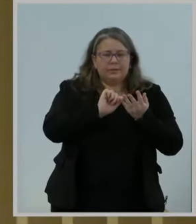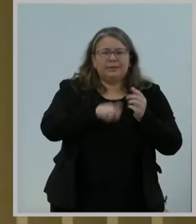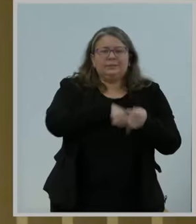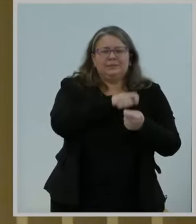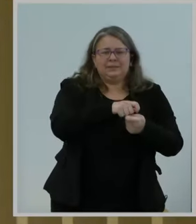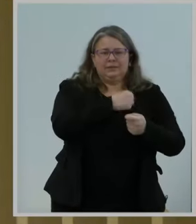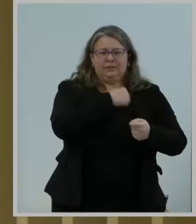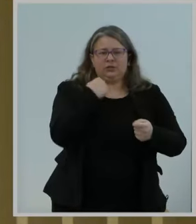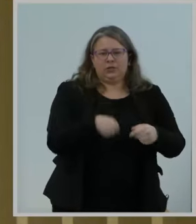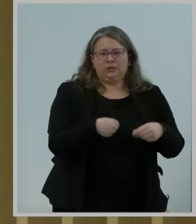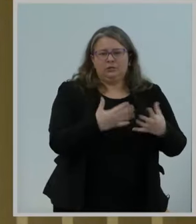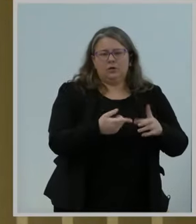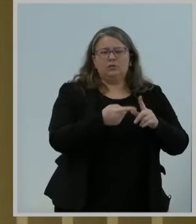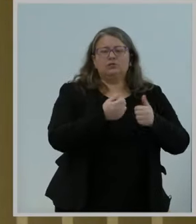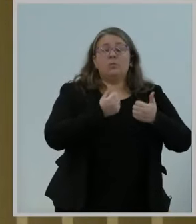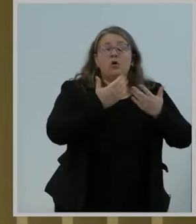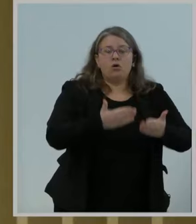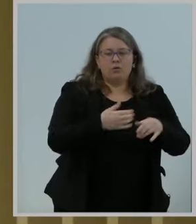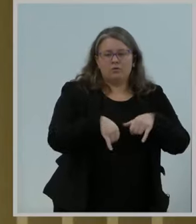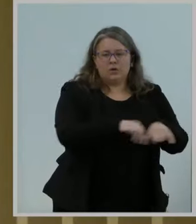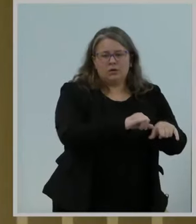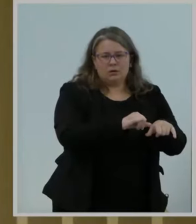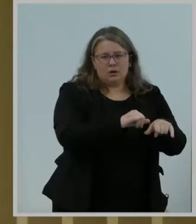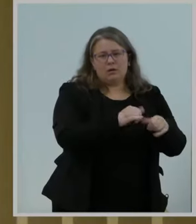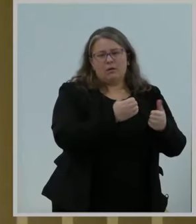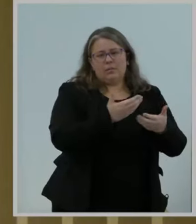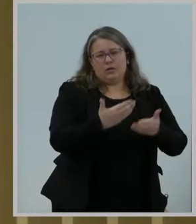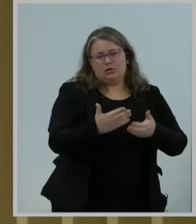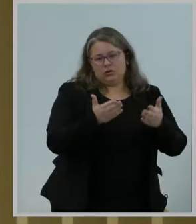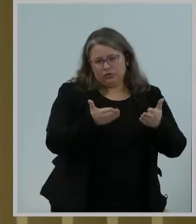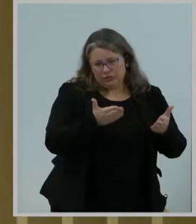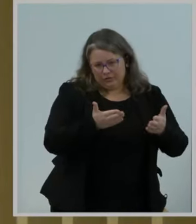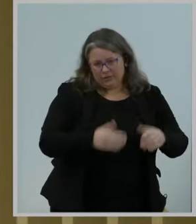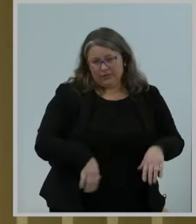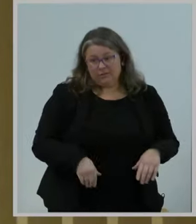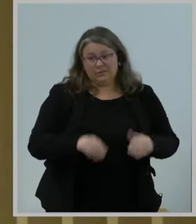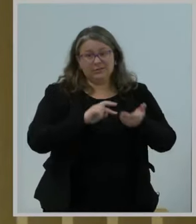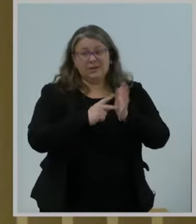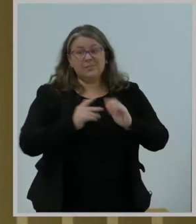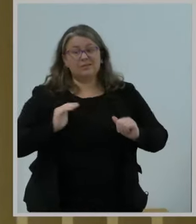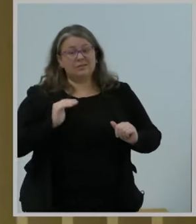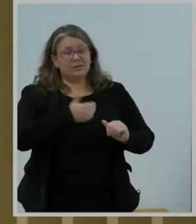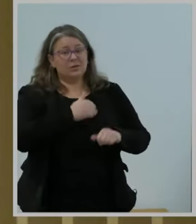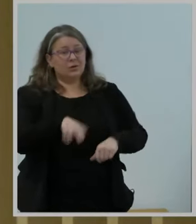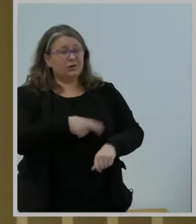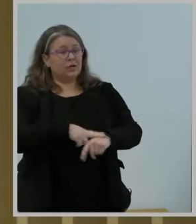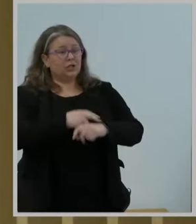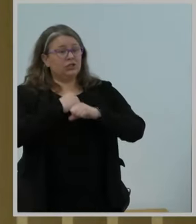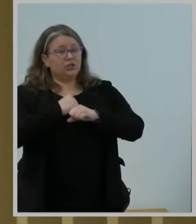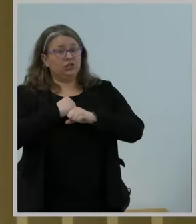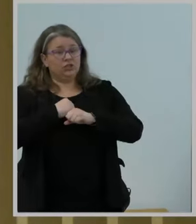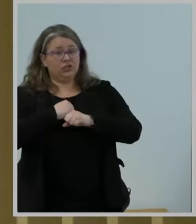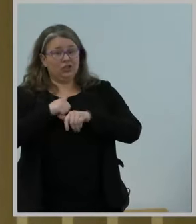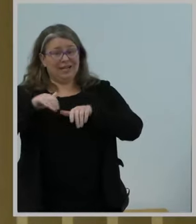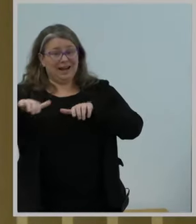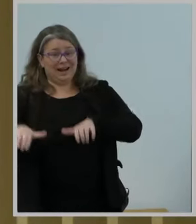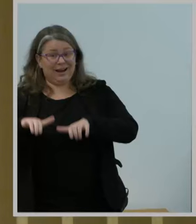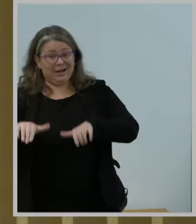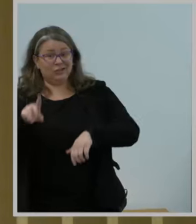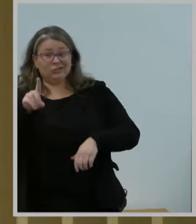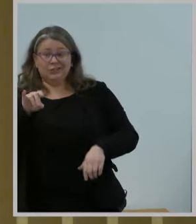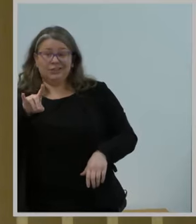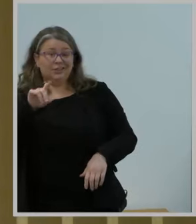carrier service. Our national security action did not touch their BIS offerings,